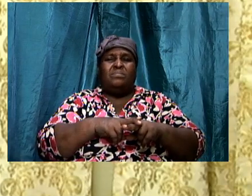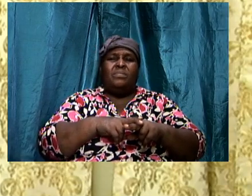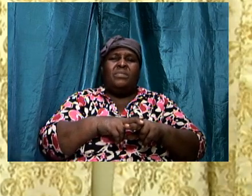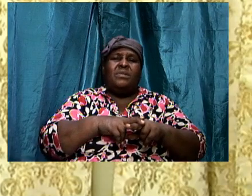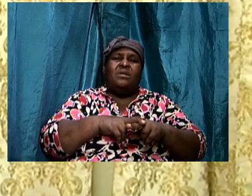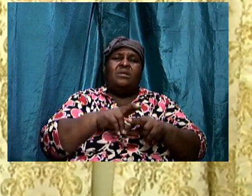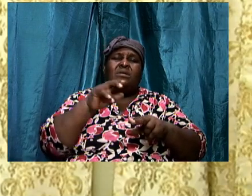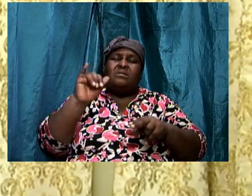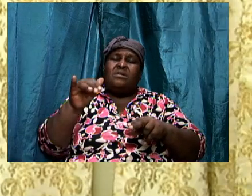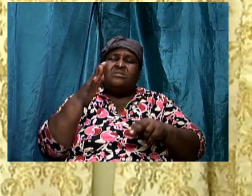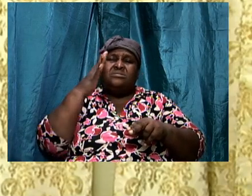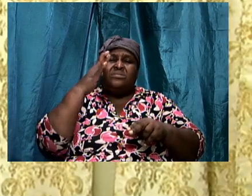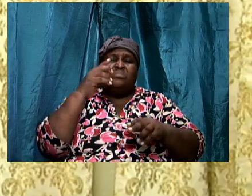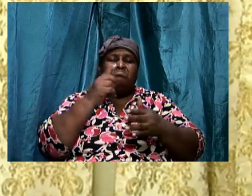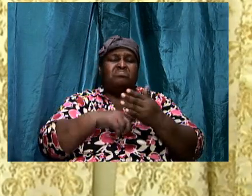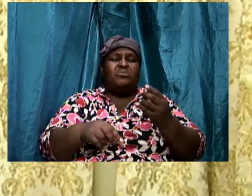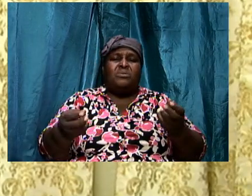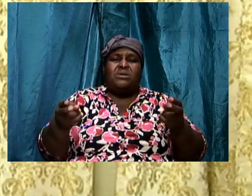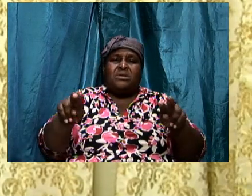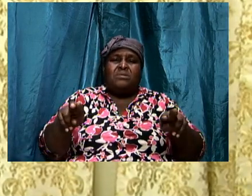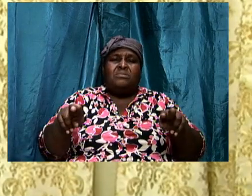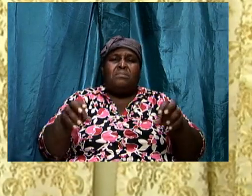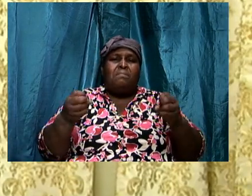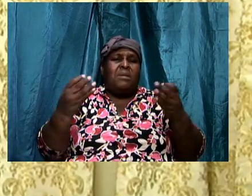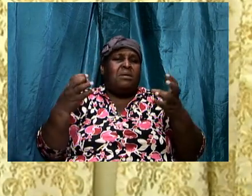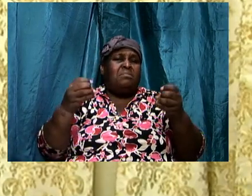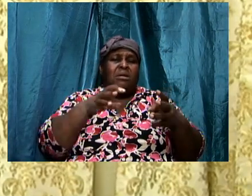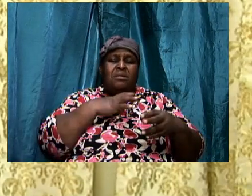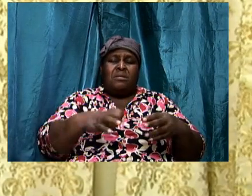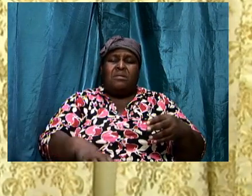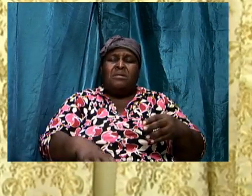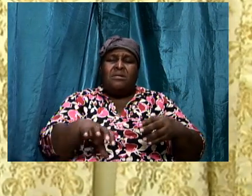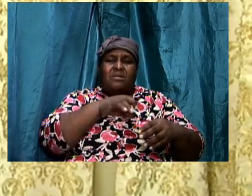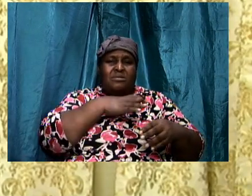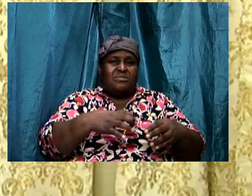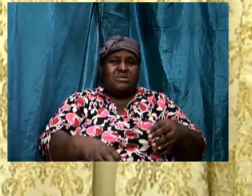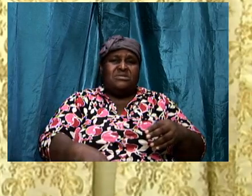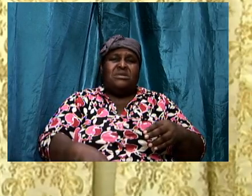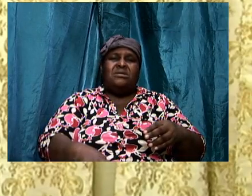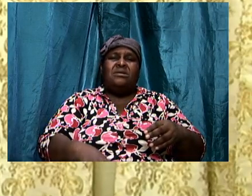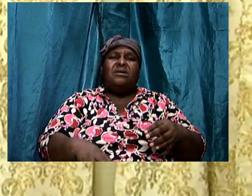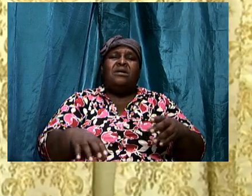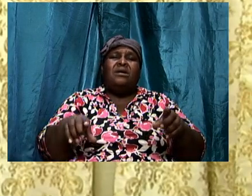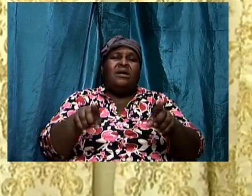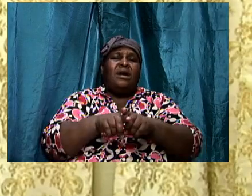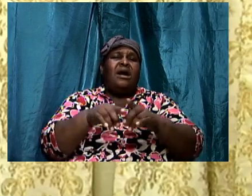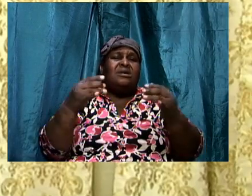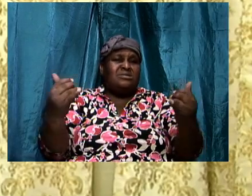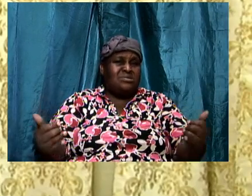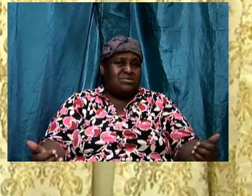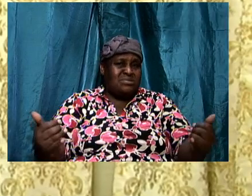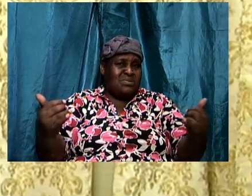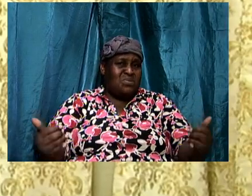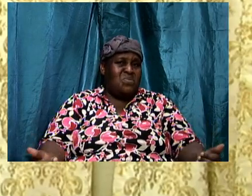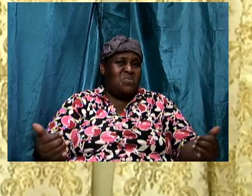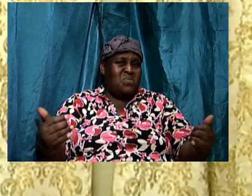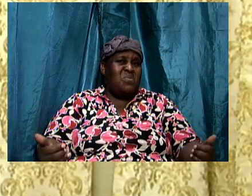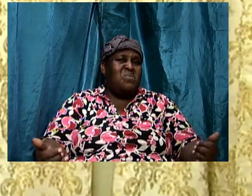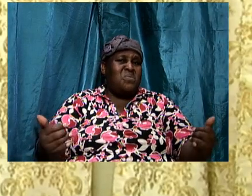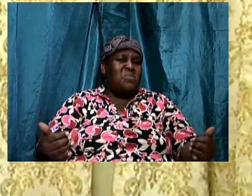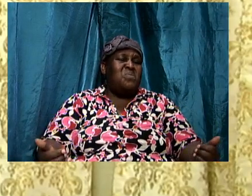To the extent that Christianity has now become a mundane